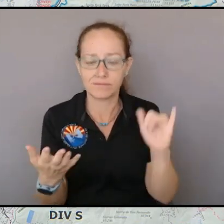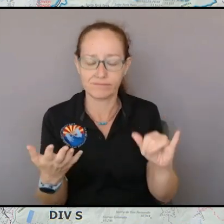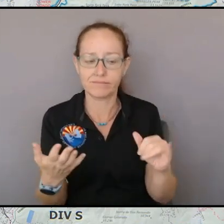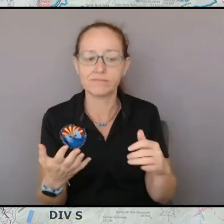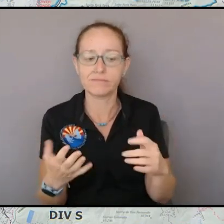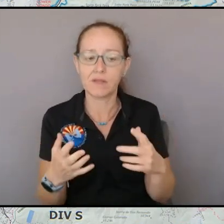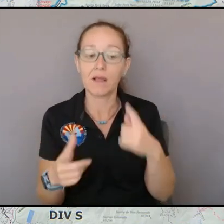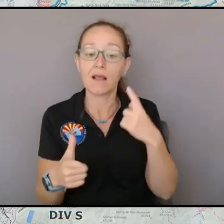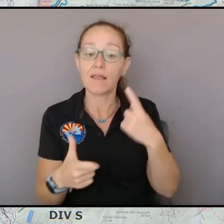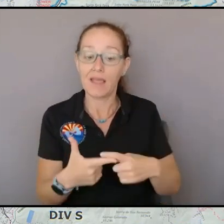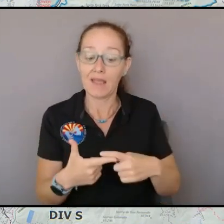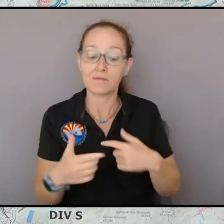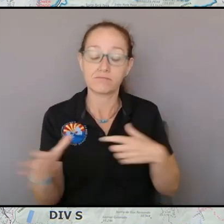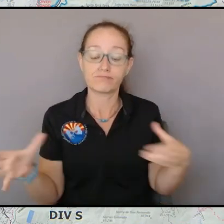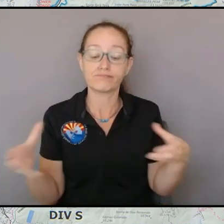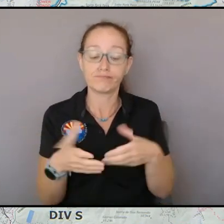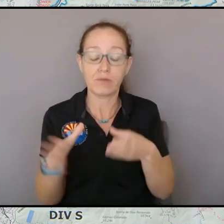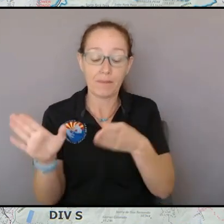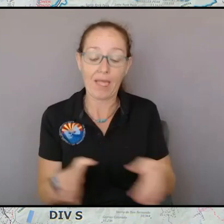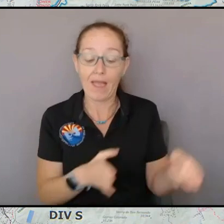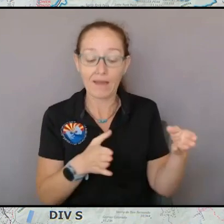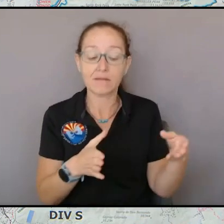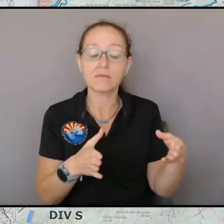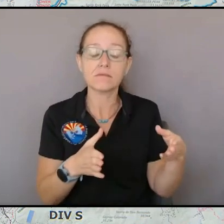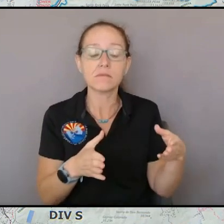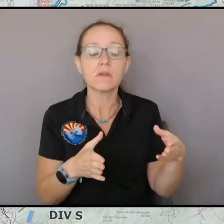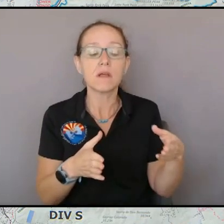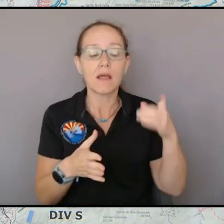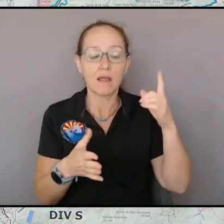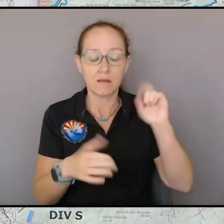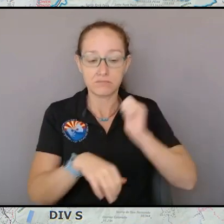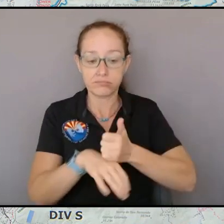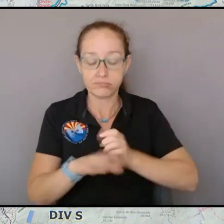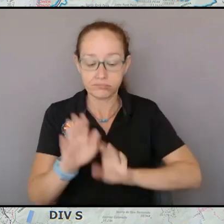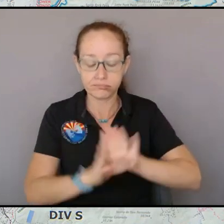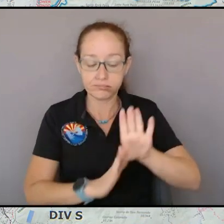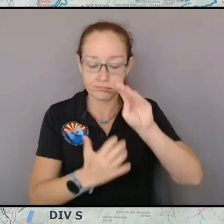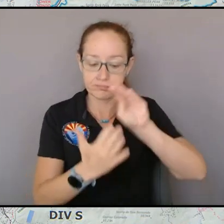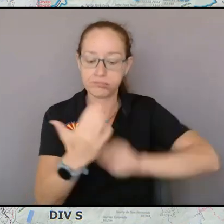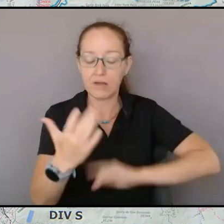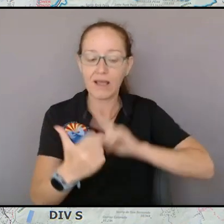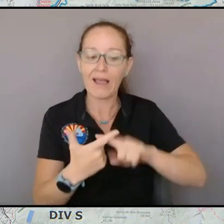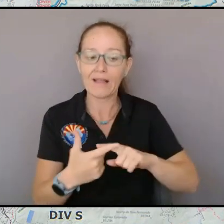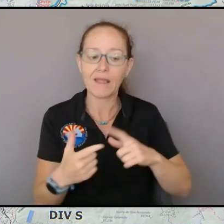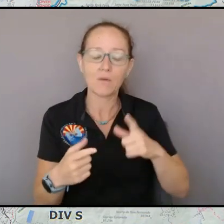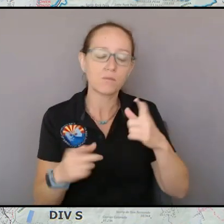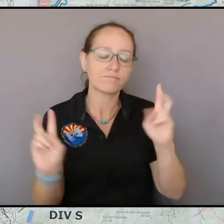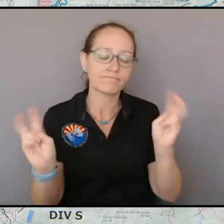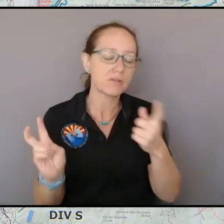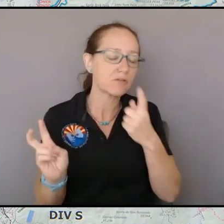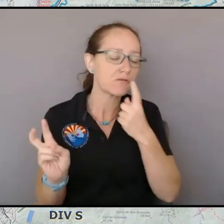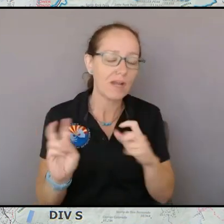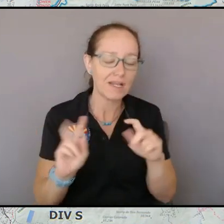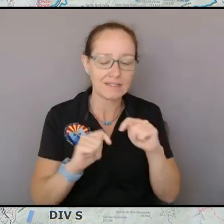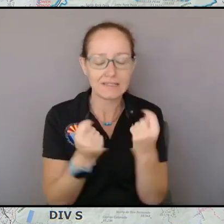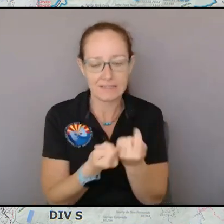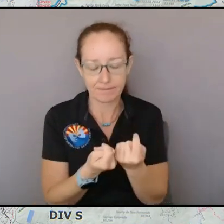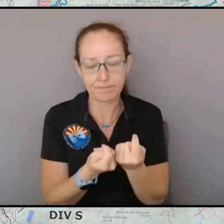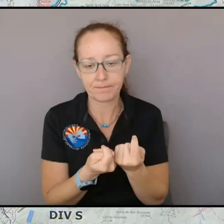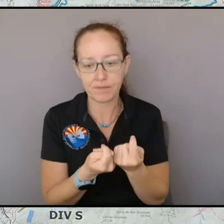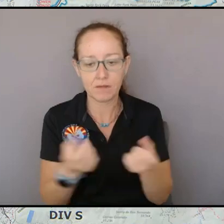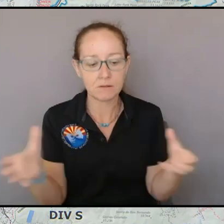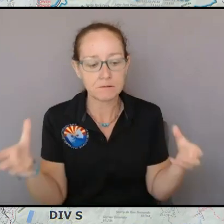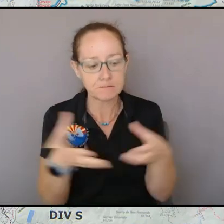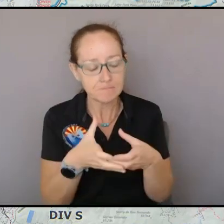and then what we do is we go through some different processes to make sure that we're number one not not overly